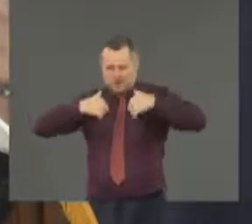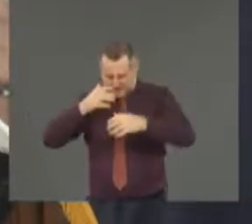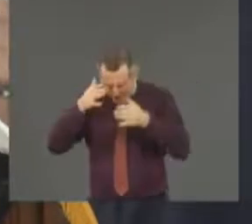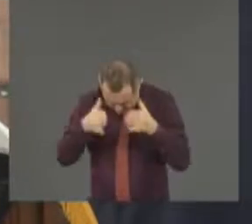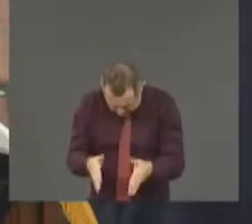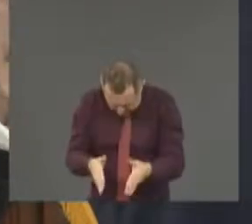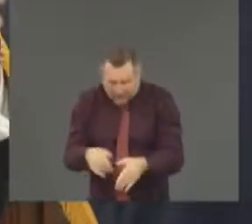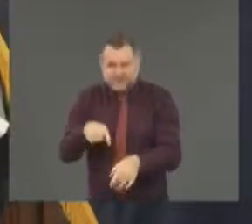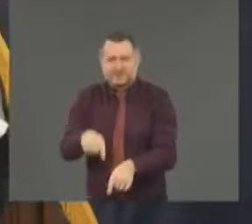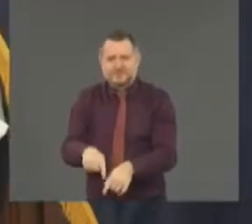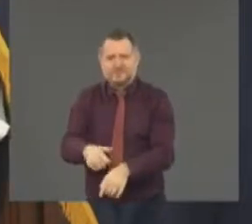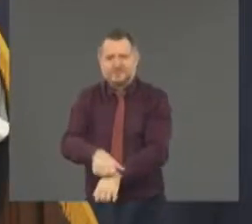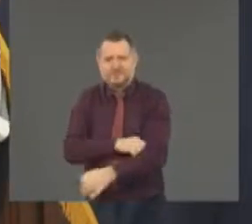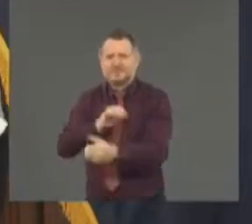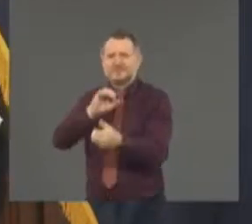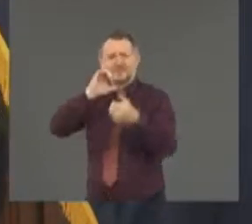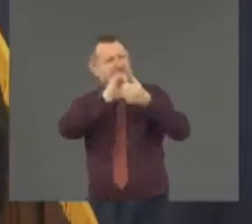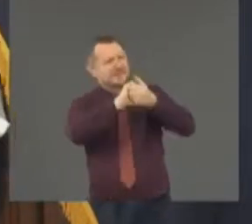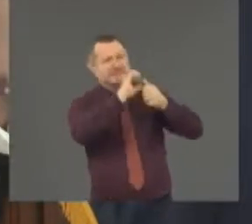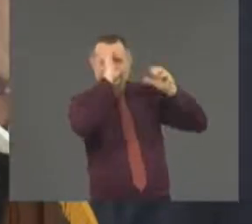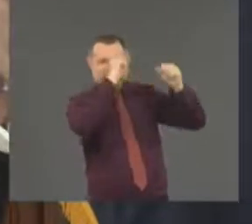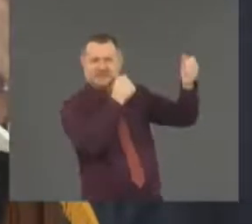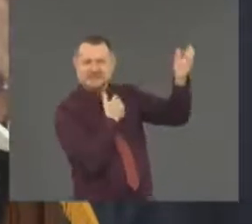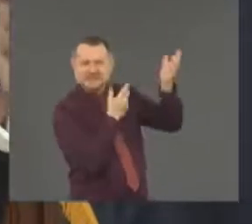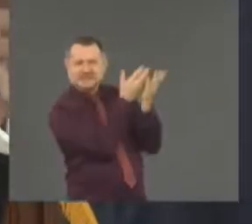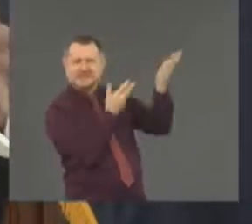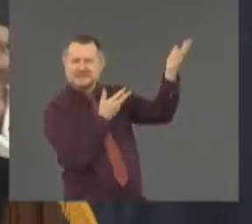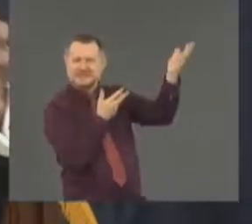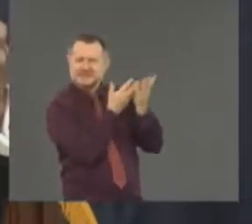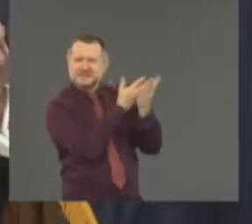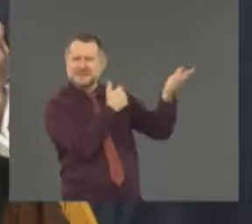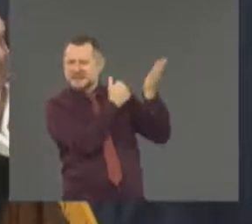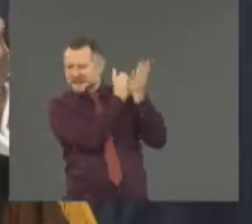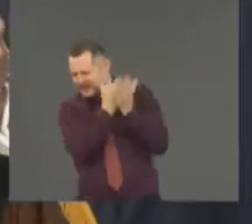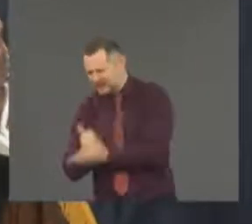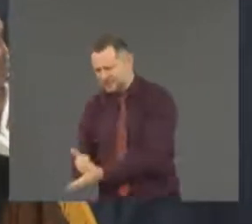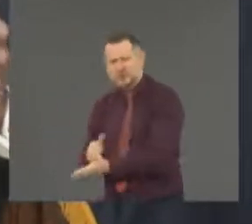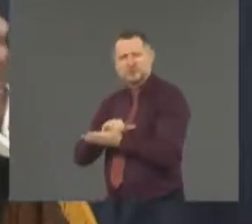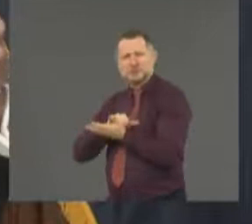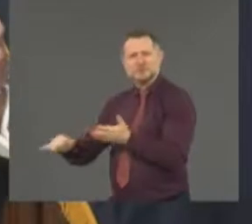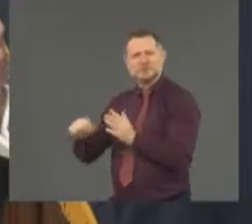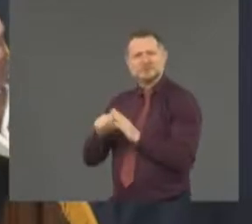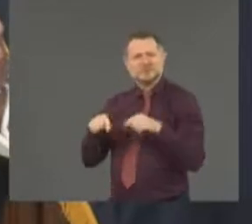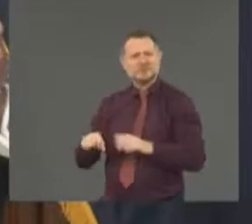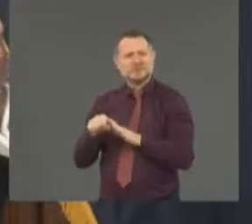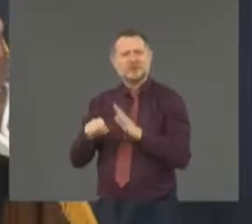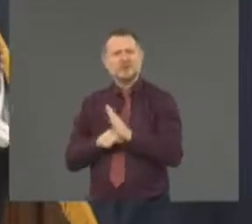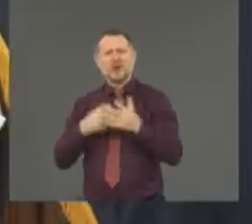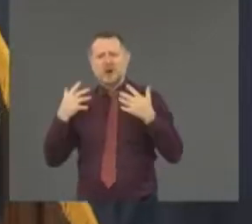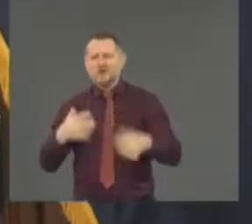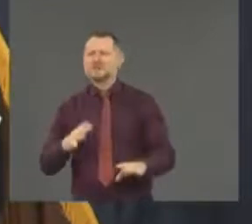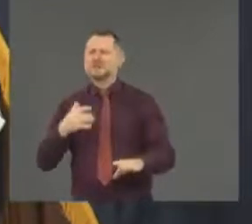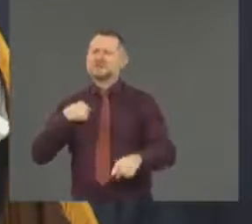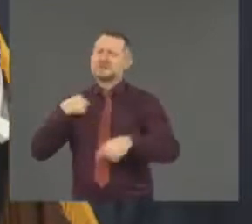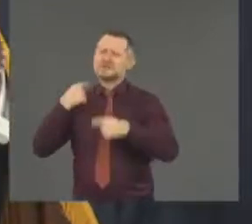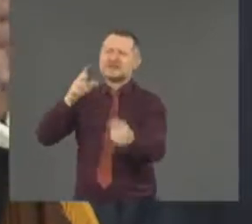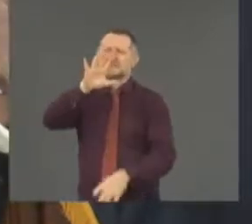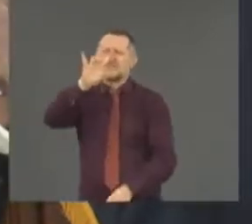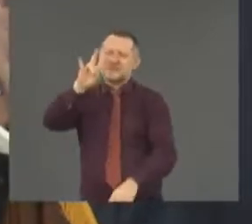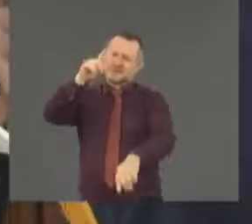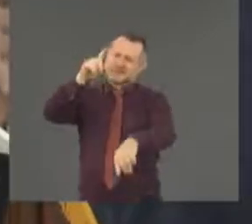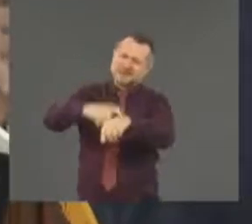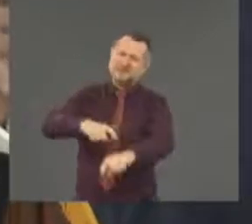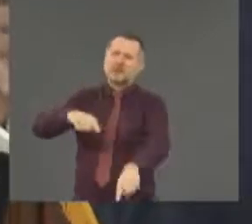York, right? And I've said in this room 57 times, I'm not going to engage in politics. I said